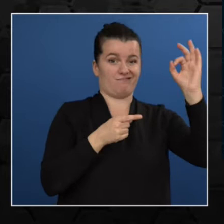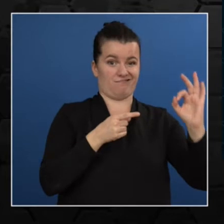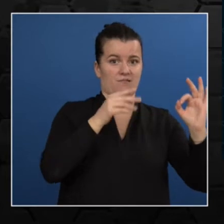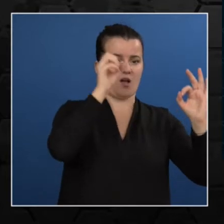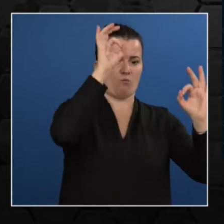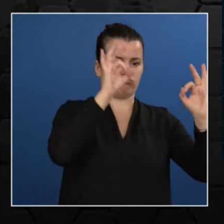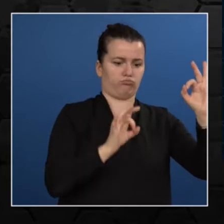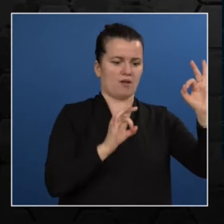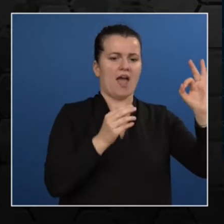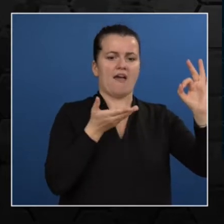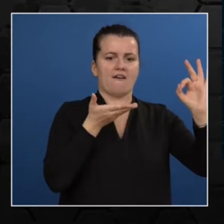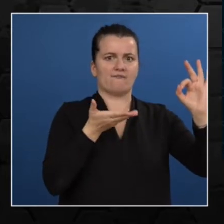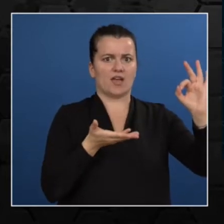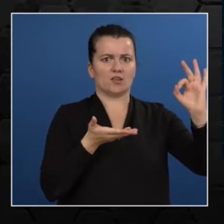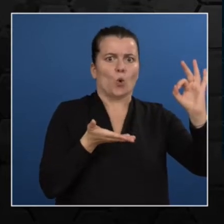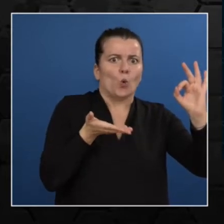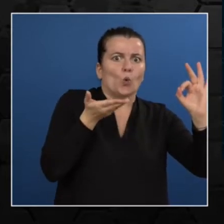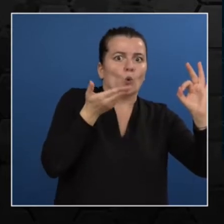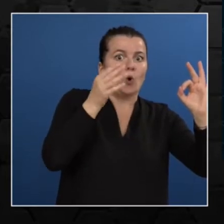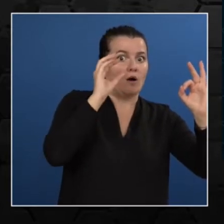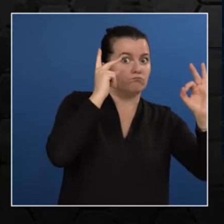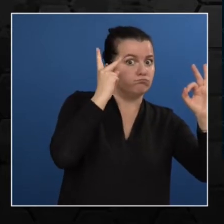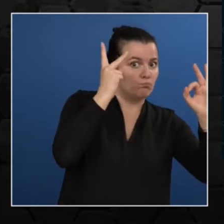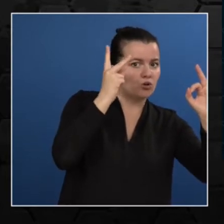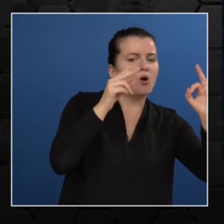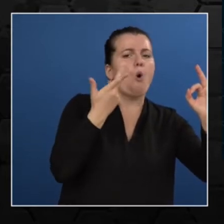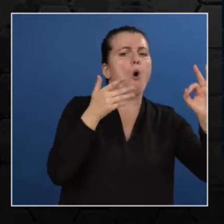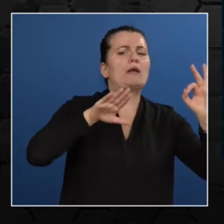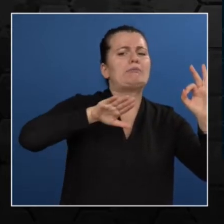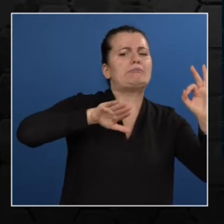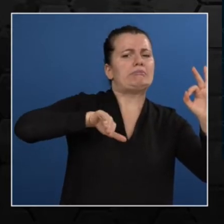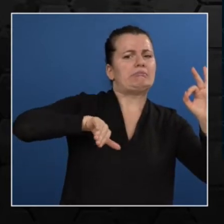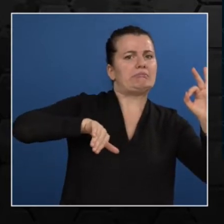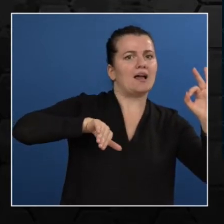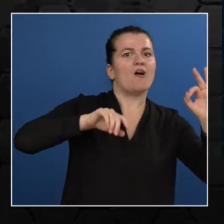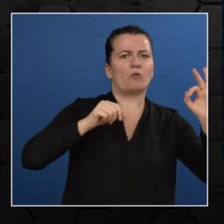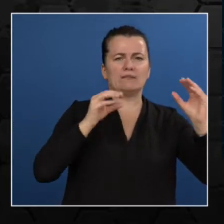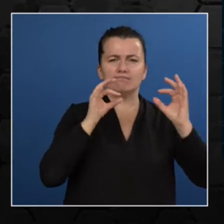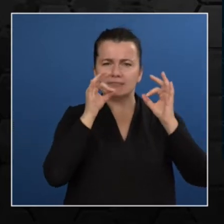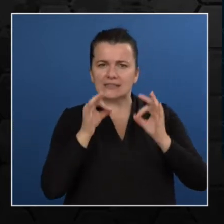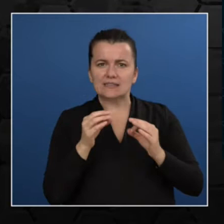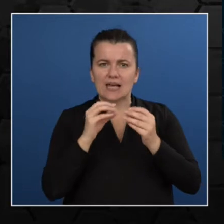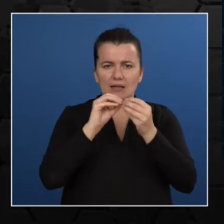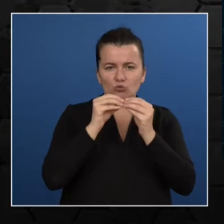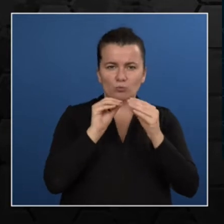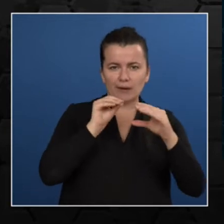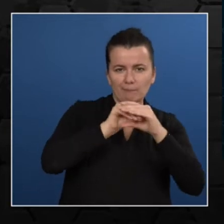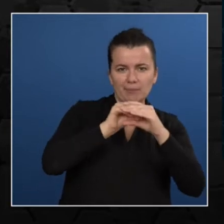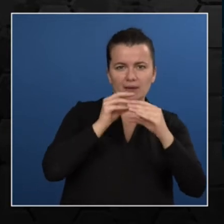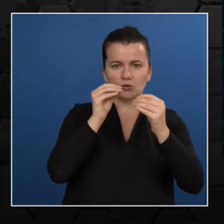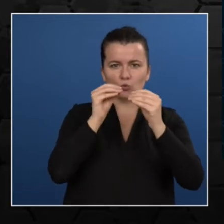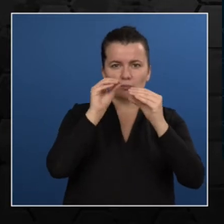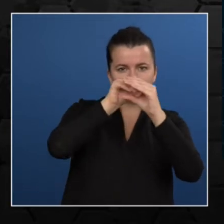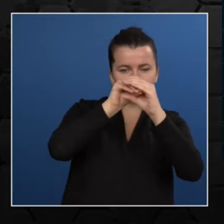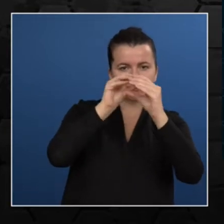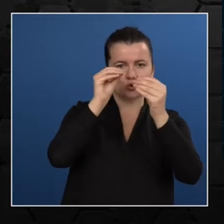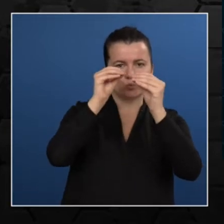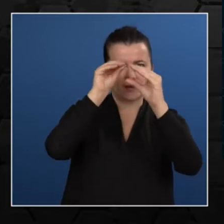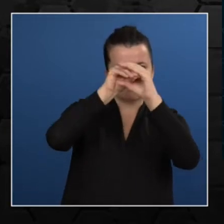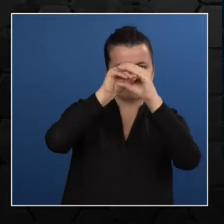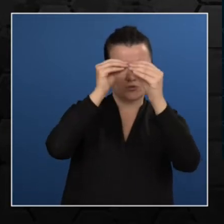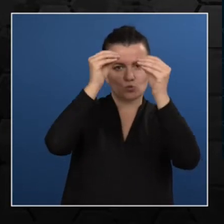And then at the end, we're going to represent this whole neural network in form of matrix notation as shown.